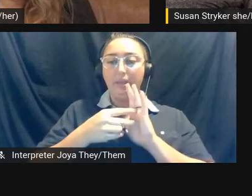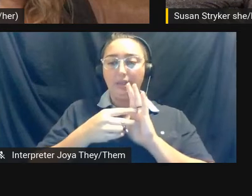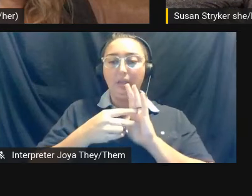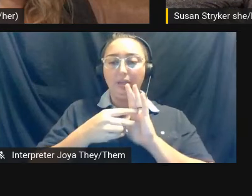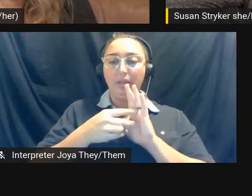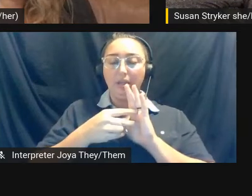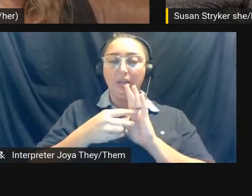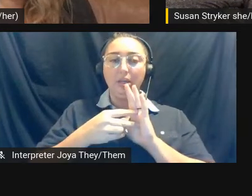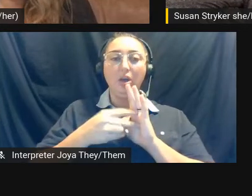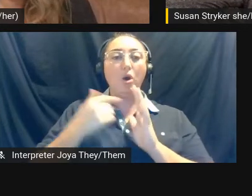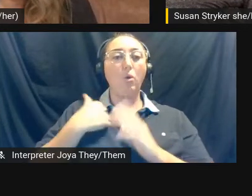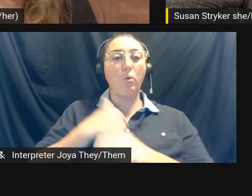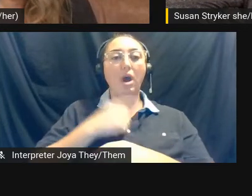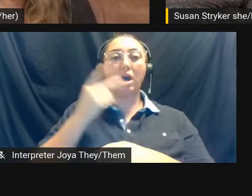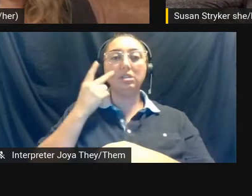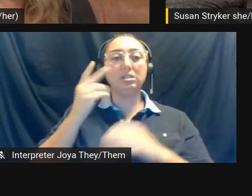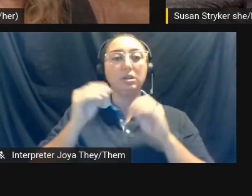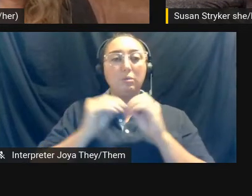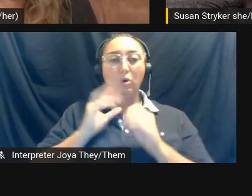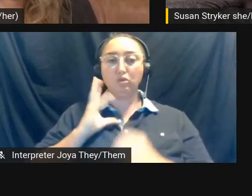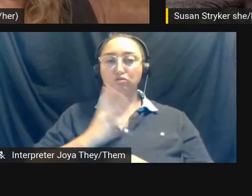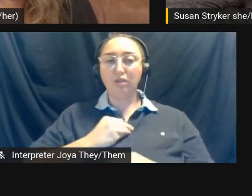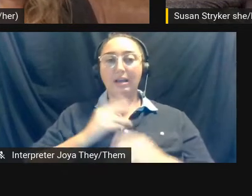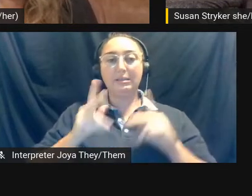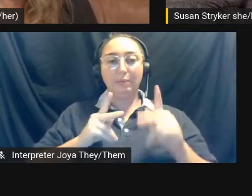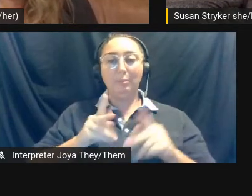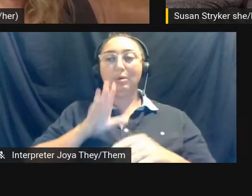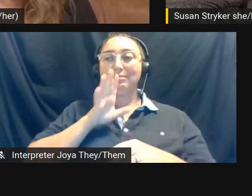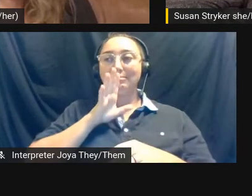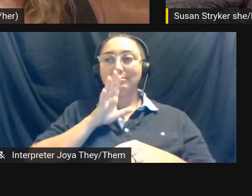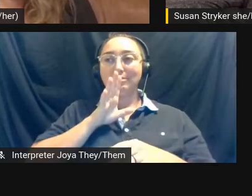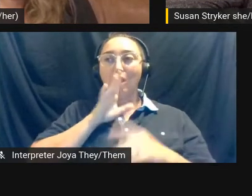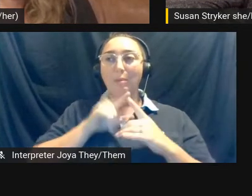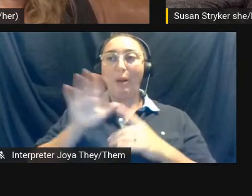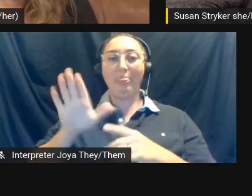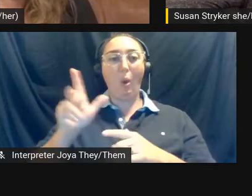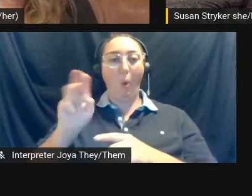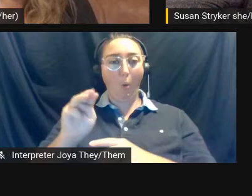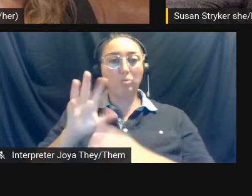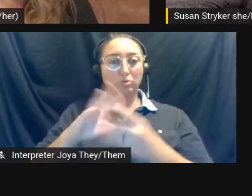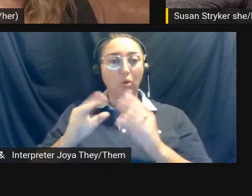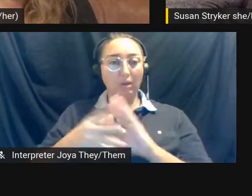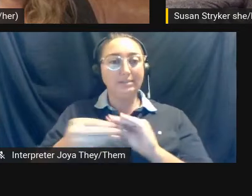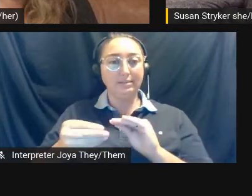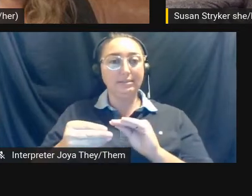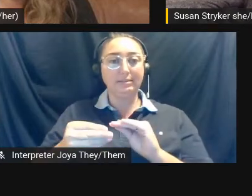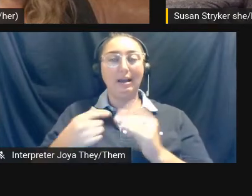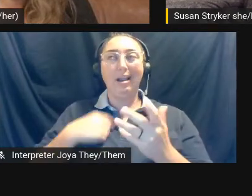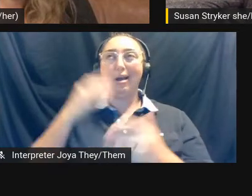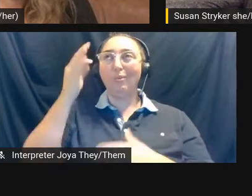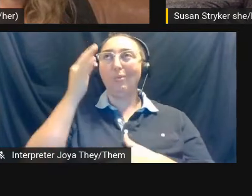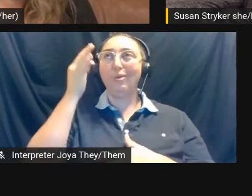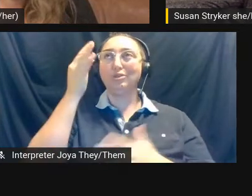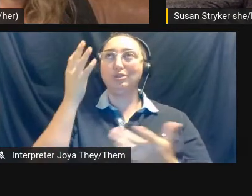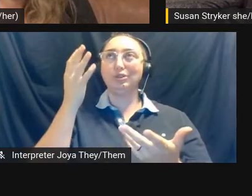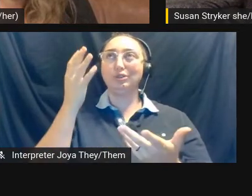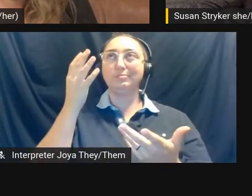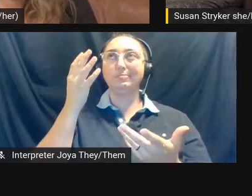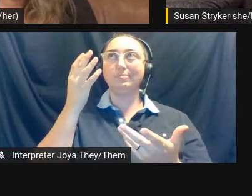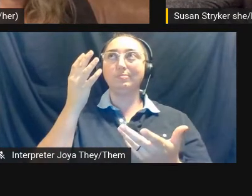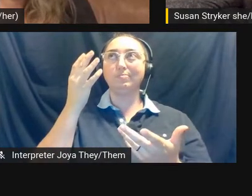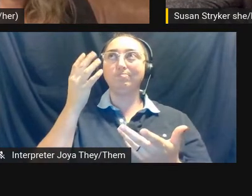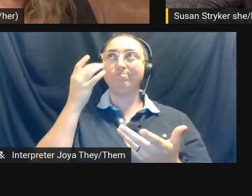instances of trans people telling trans narratives. And I wonder whether you